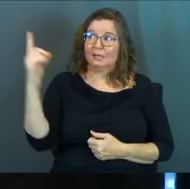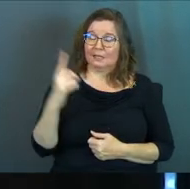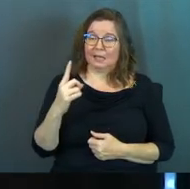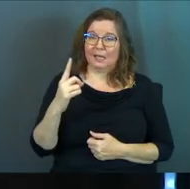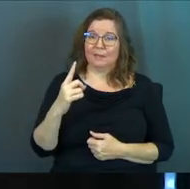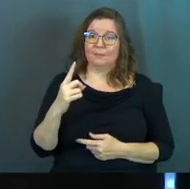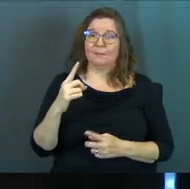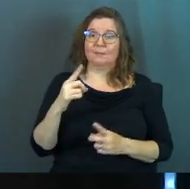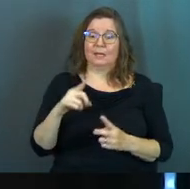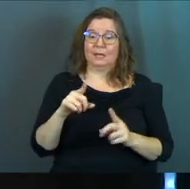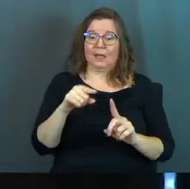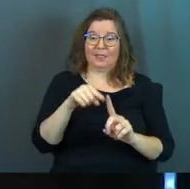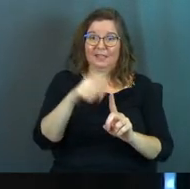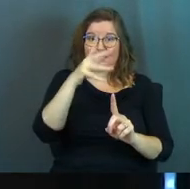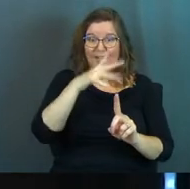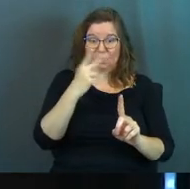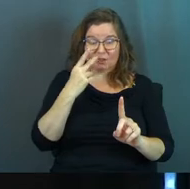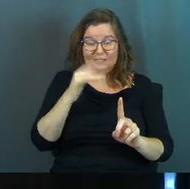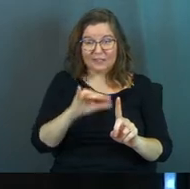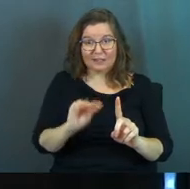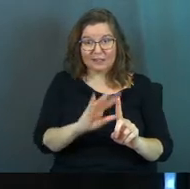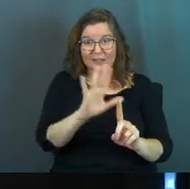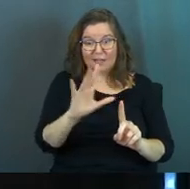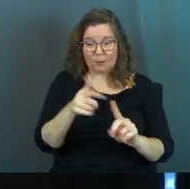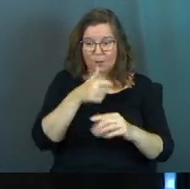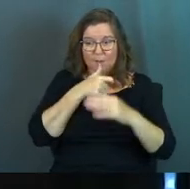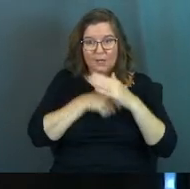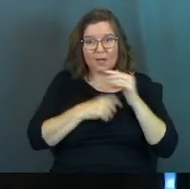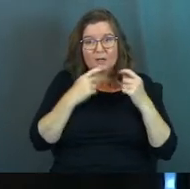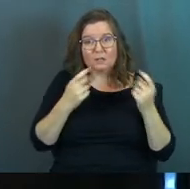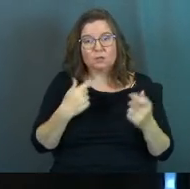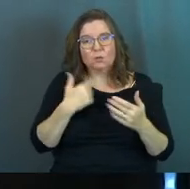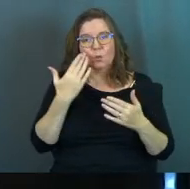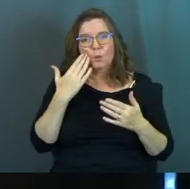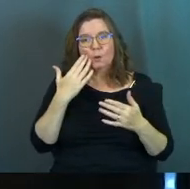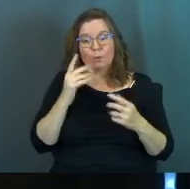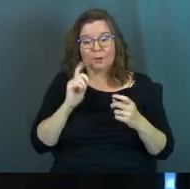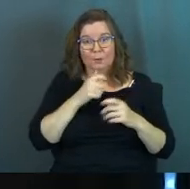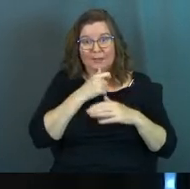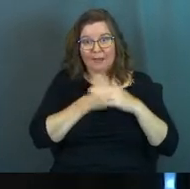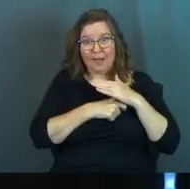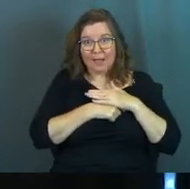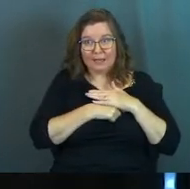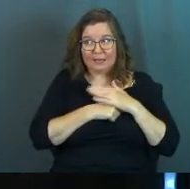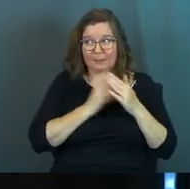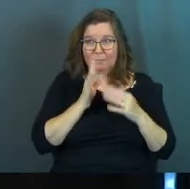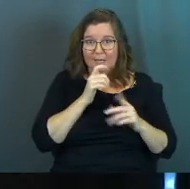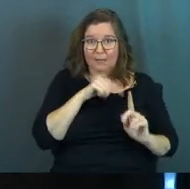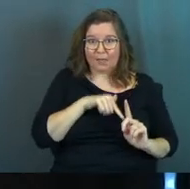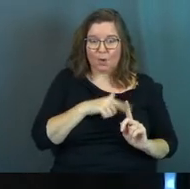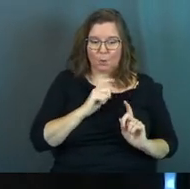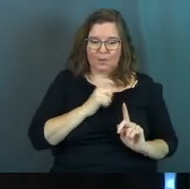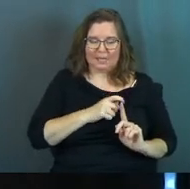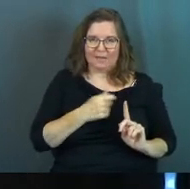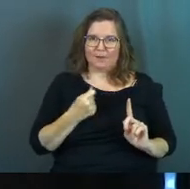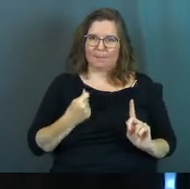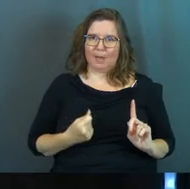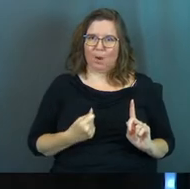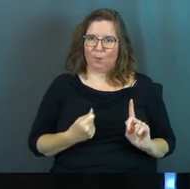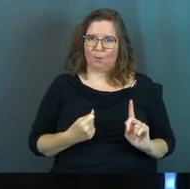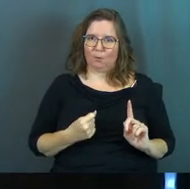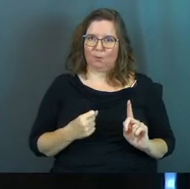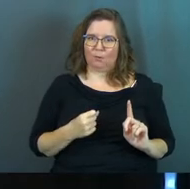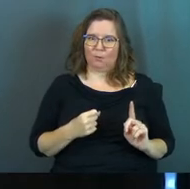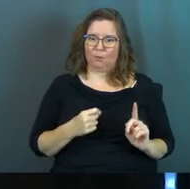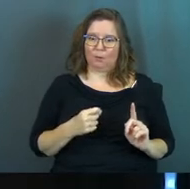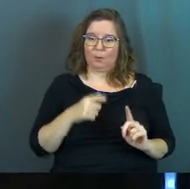was able to see that. And when we hide our sin, do you know what happens? We give sin power. We give it power over us.